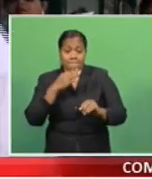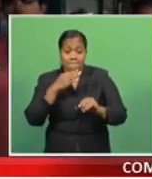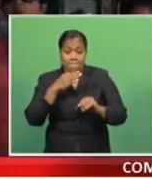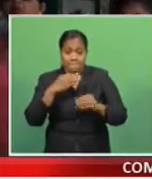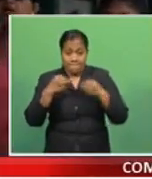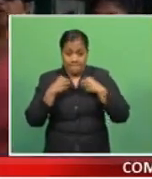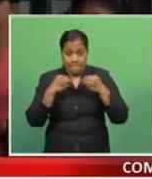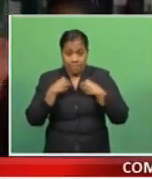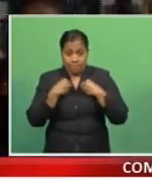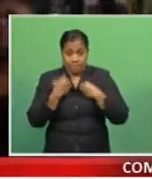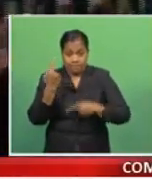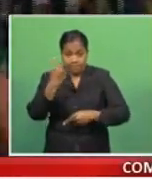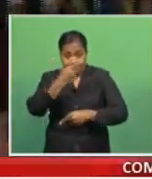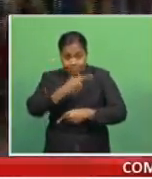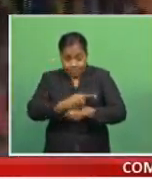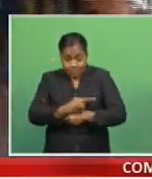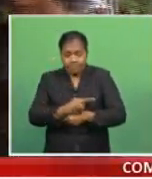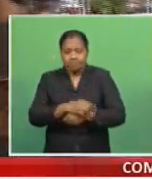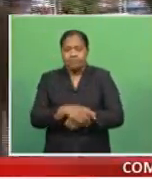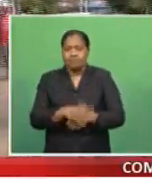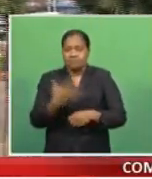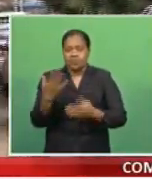Chamber welcomes business survey.